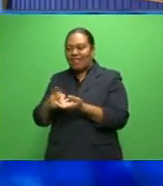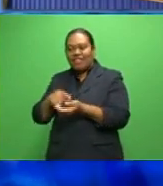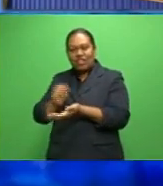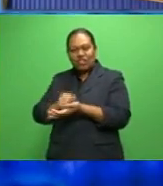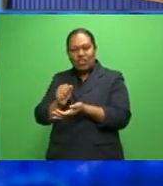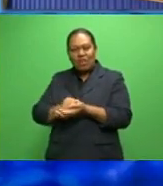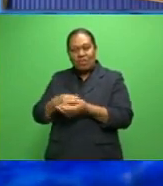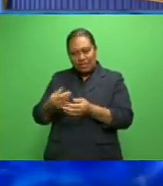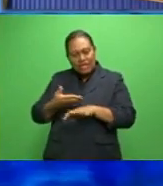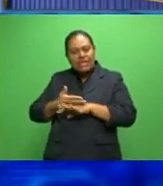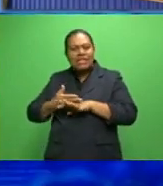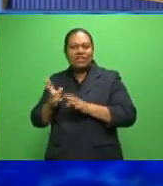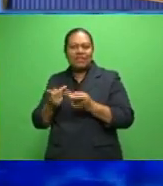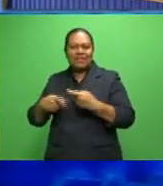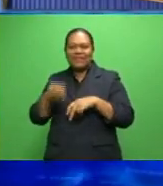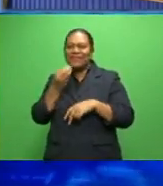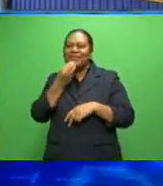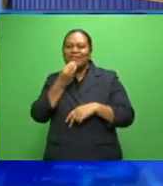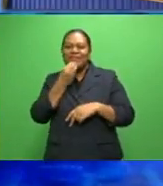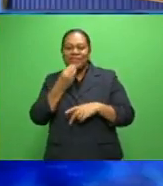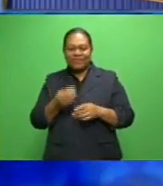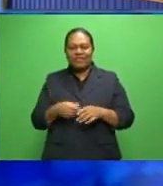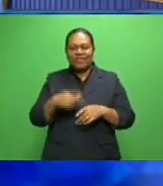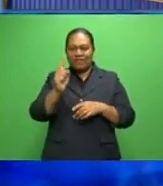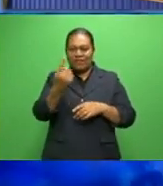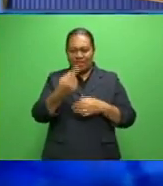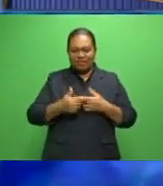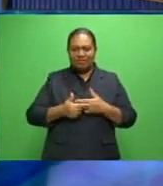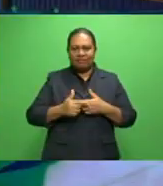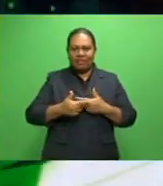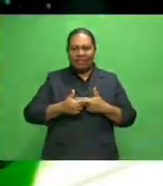newest eatery on the first floor. Lina Rees has more.